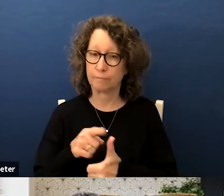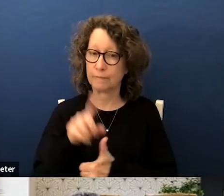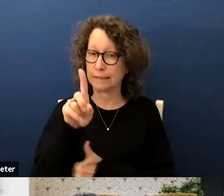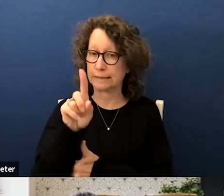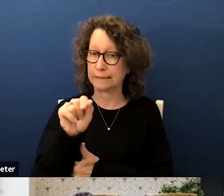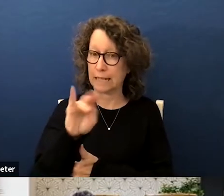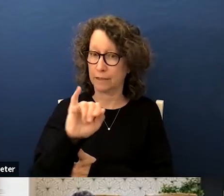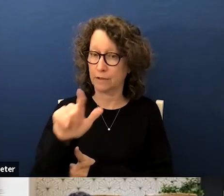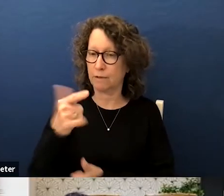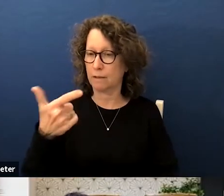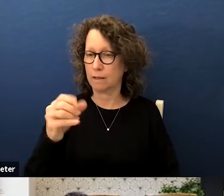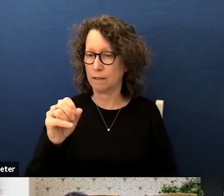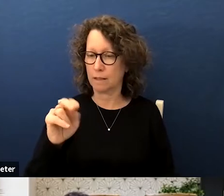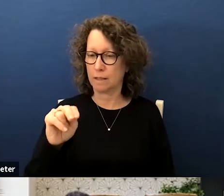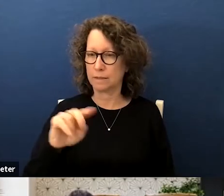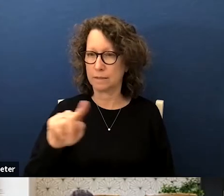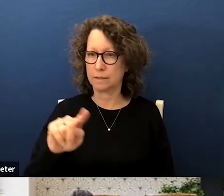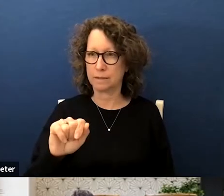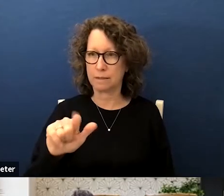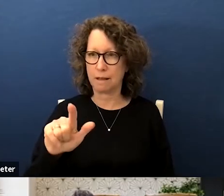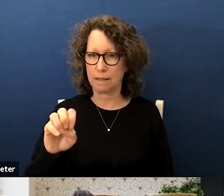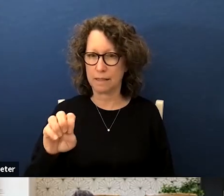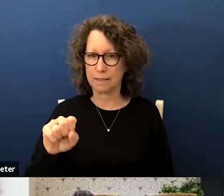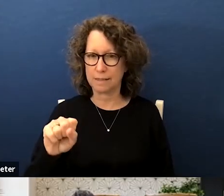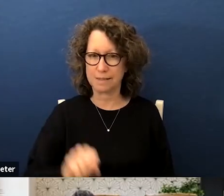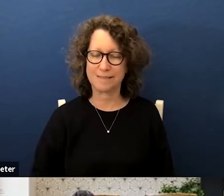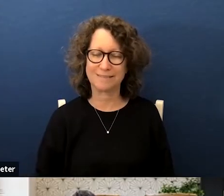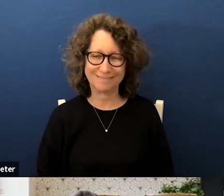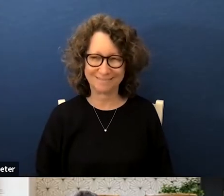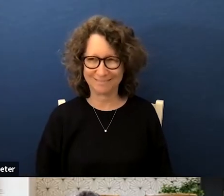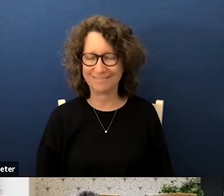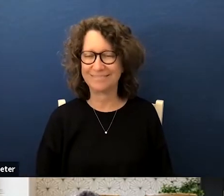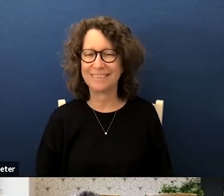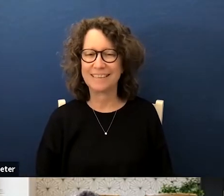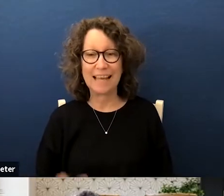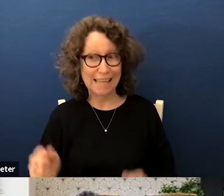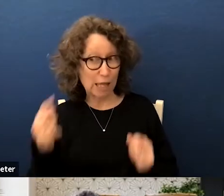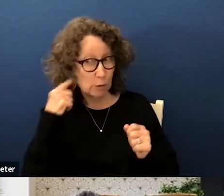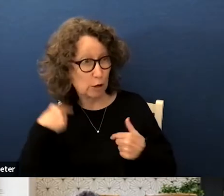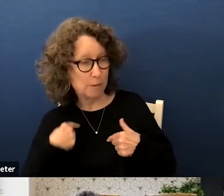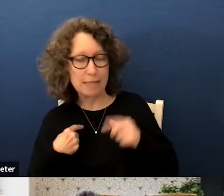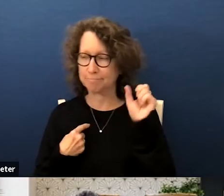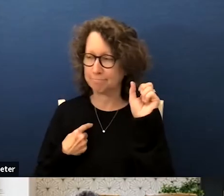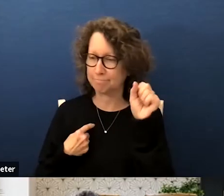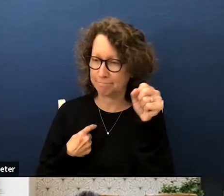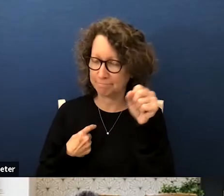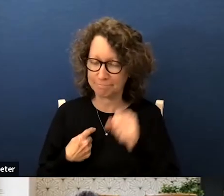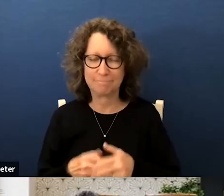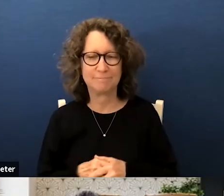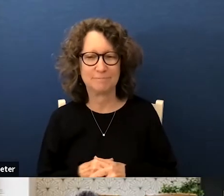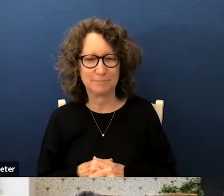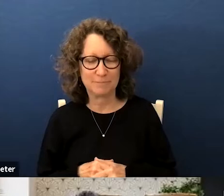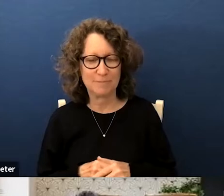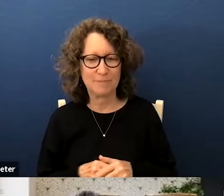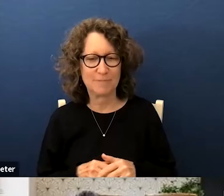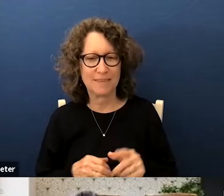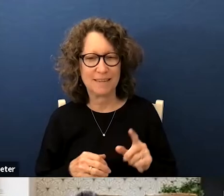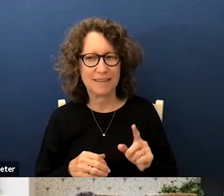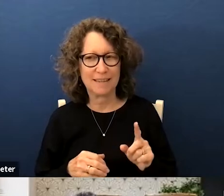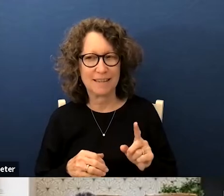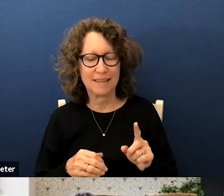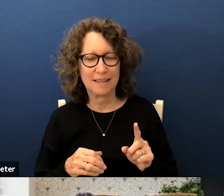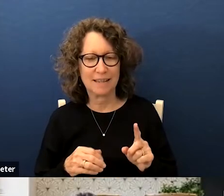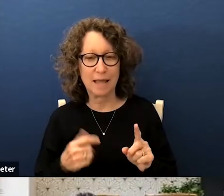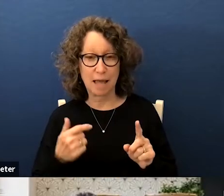uh can you all hear me yes all right uh thank you uh board